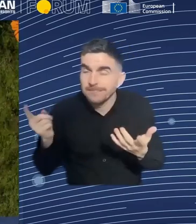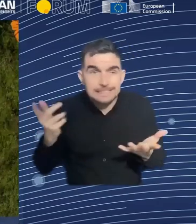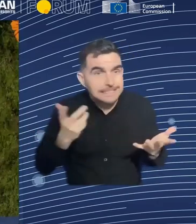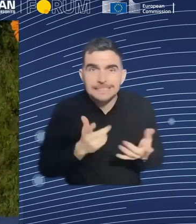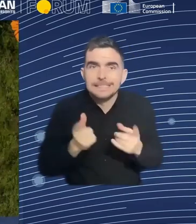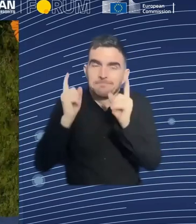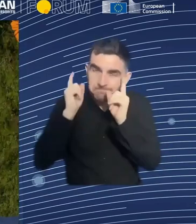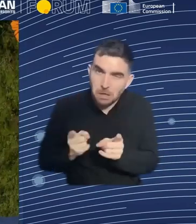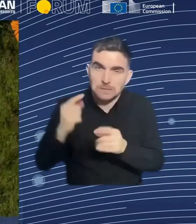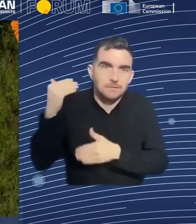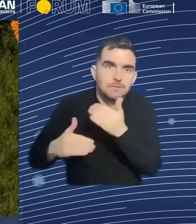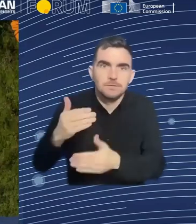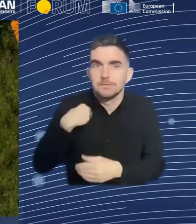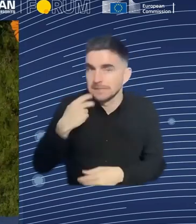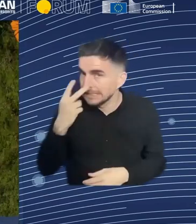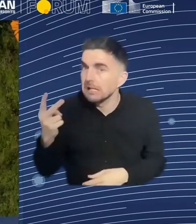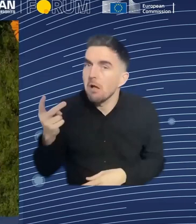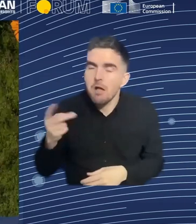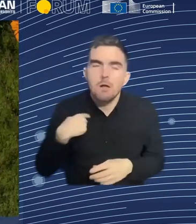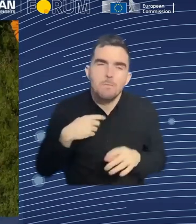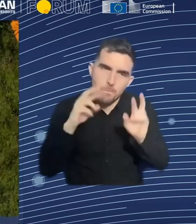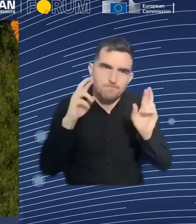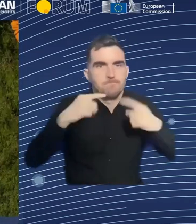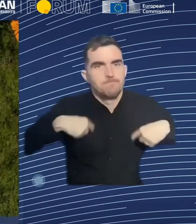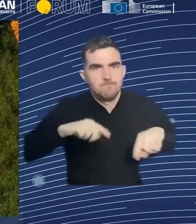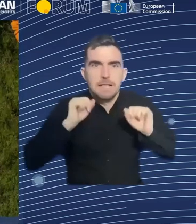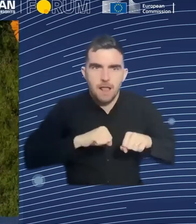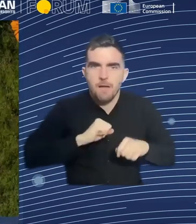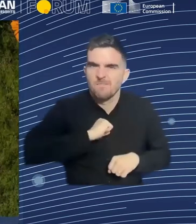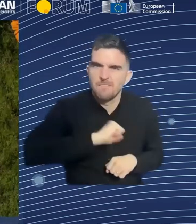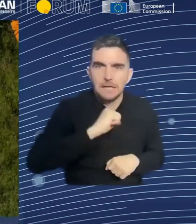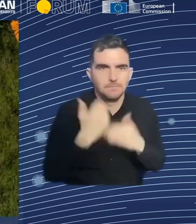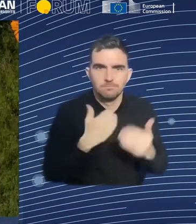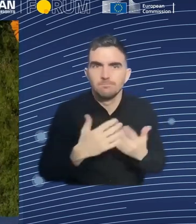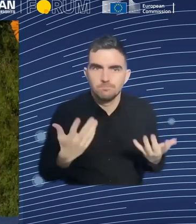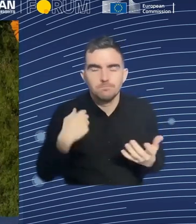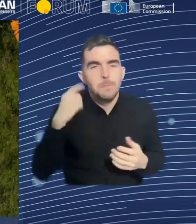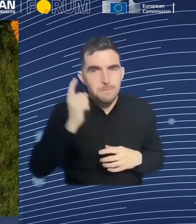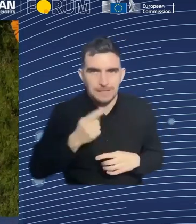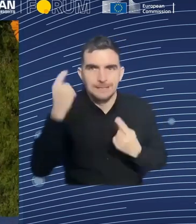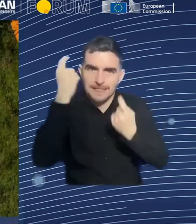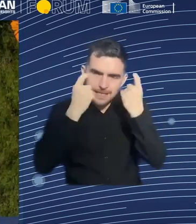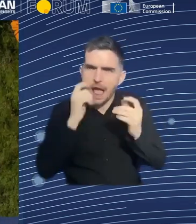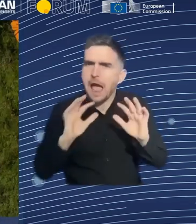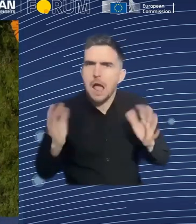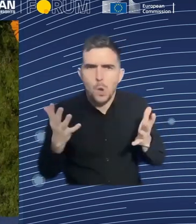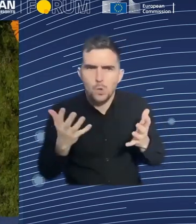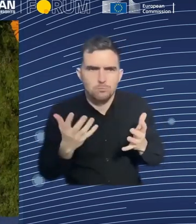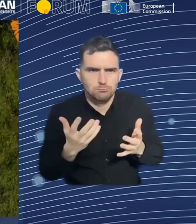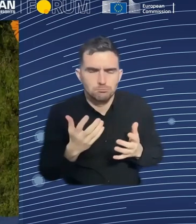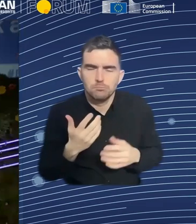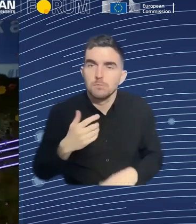the equivalent of Judge GPT for the old generation, for the awakening of the older generation challenge we have.